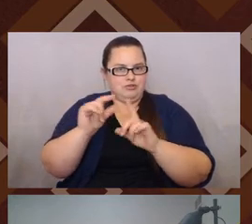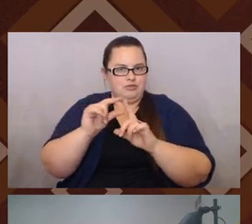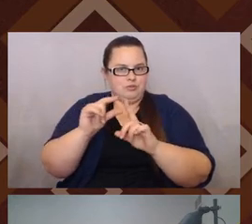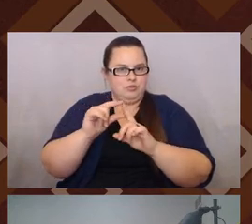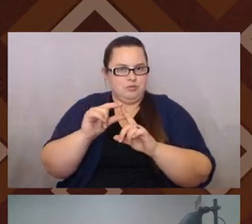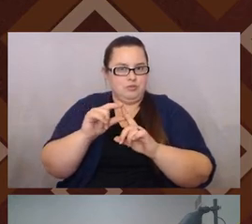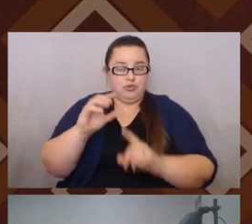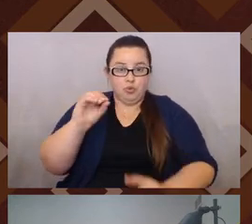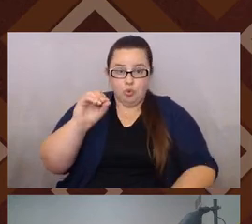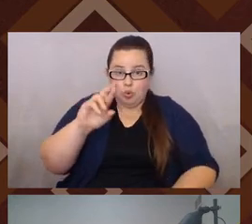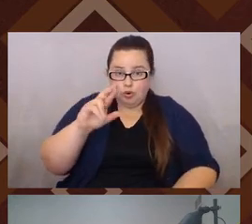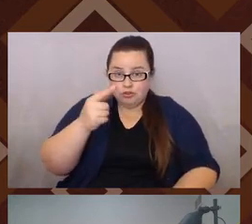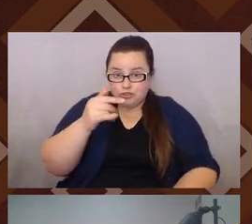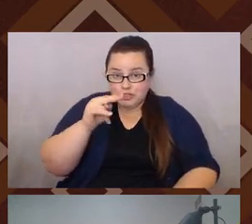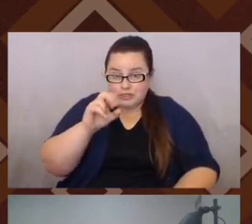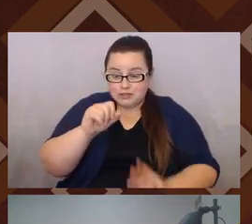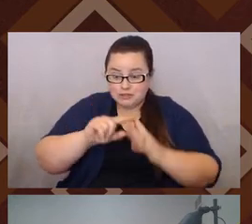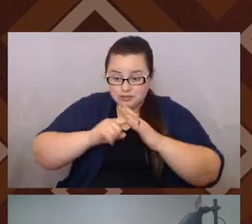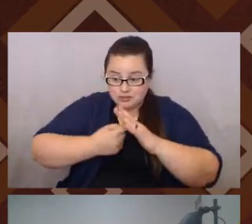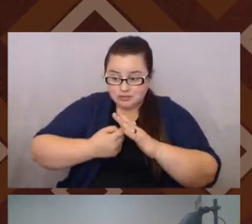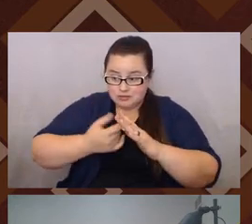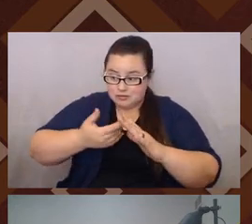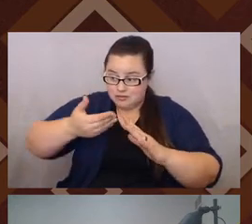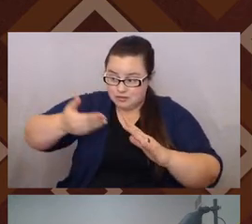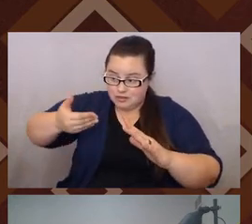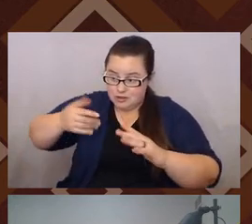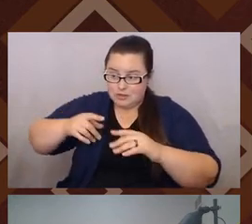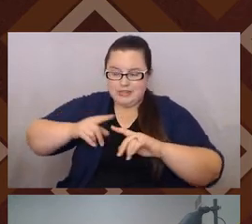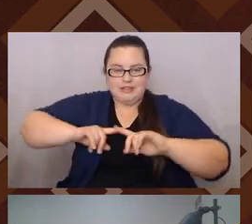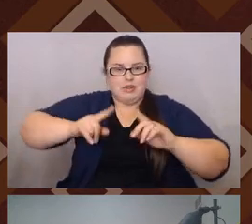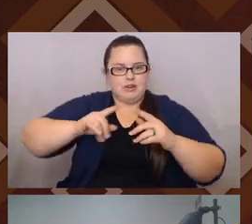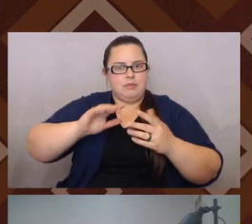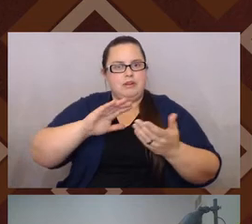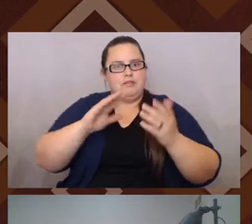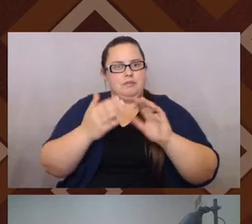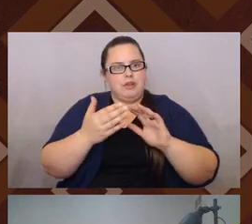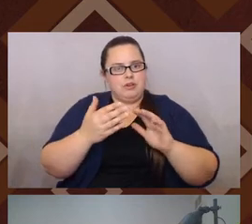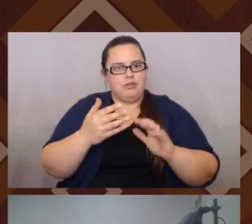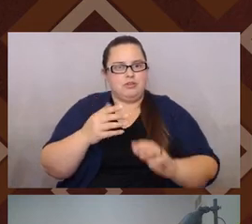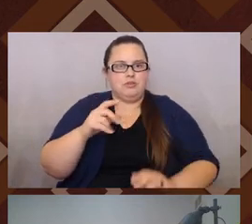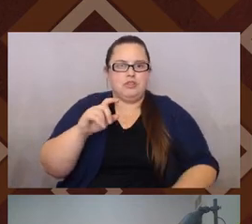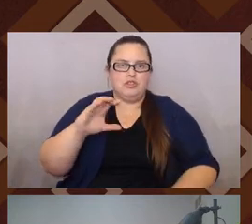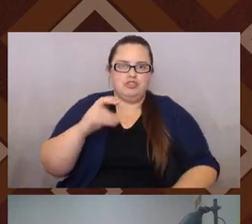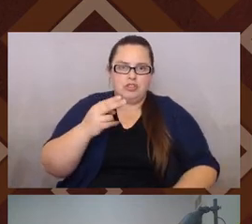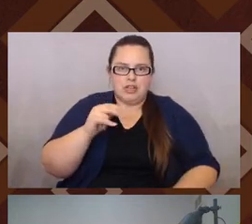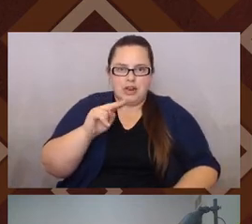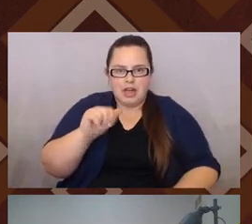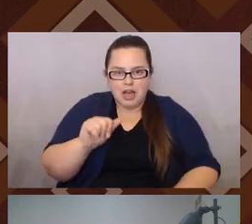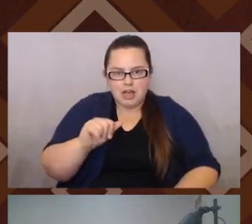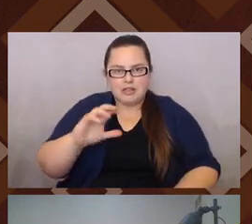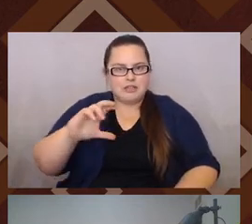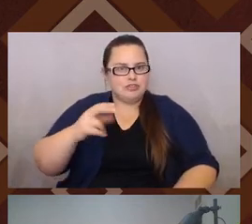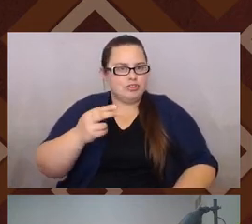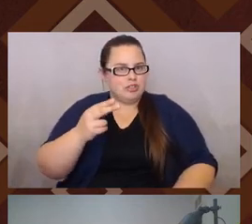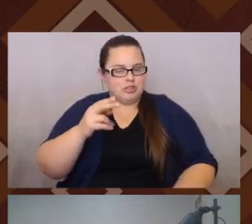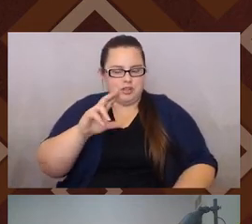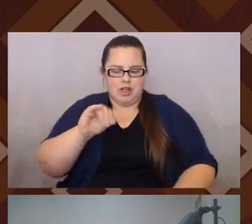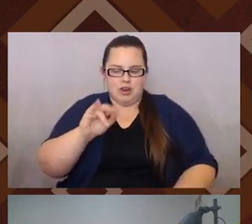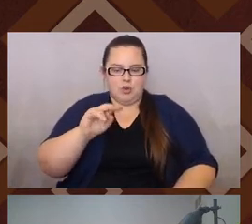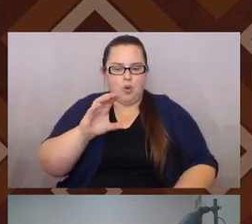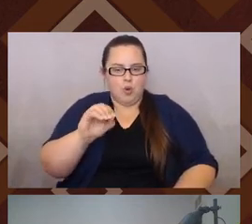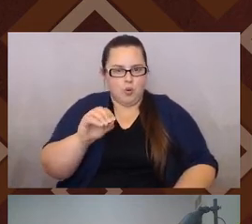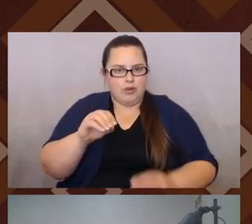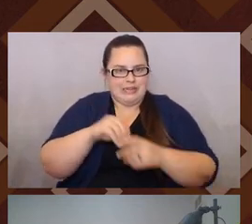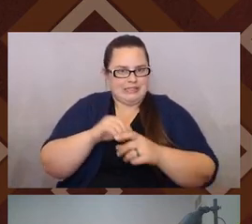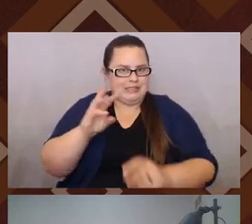origins are different. I'm comparing it to the idea of Chicana Chicano in the 1960s. Right. Is like to embrace that, to